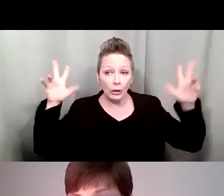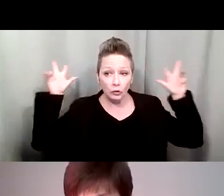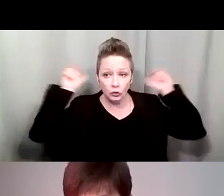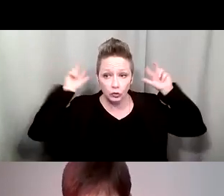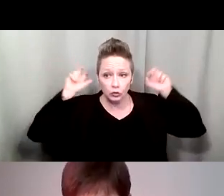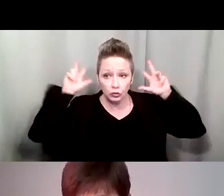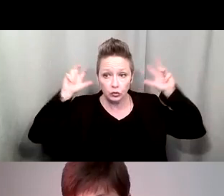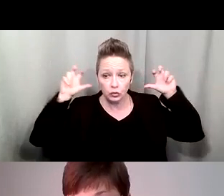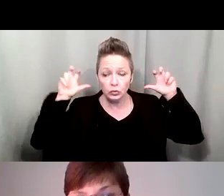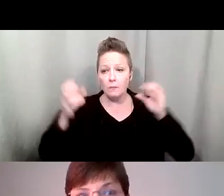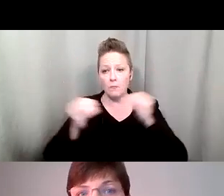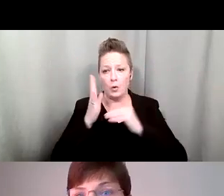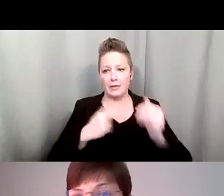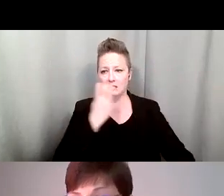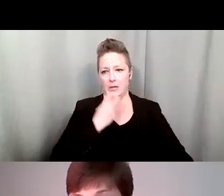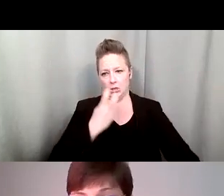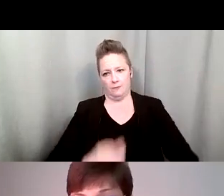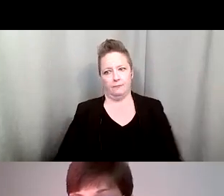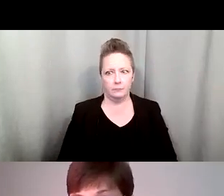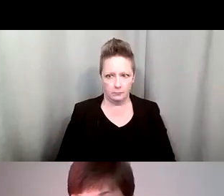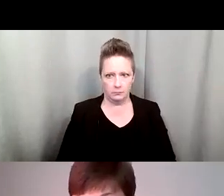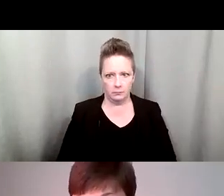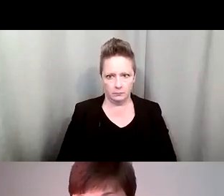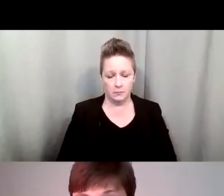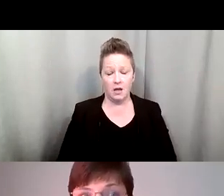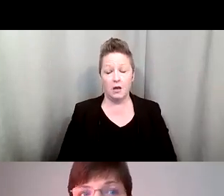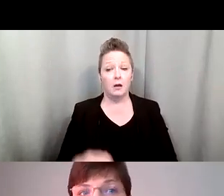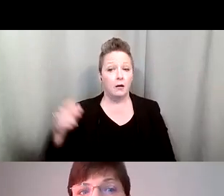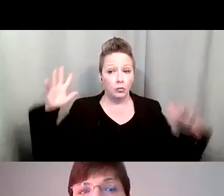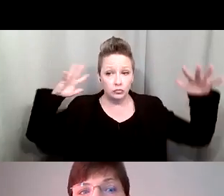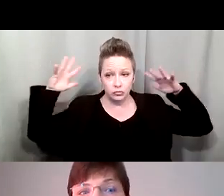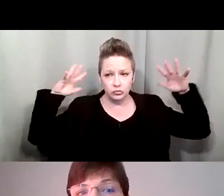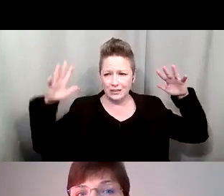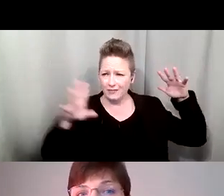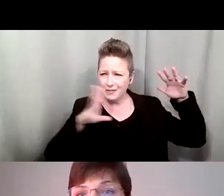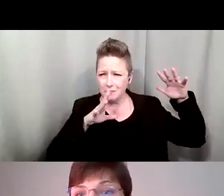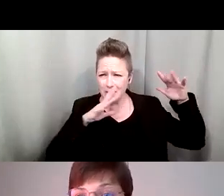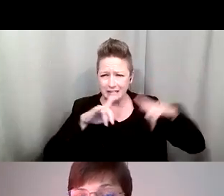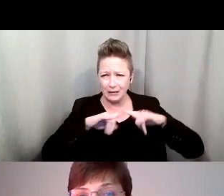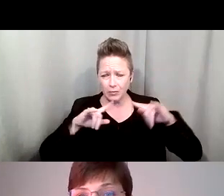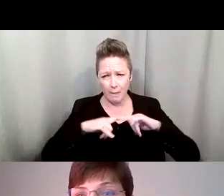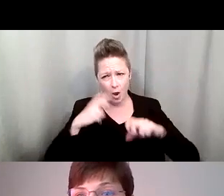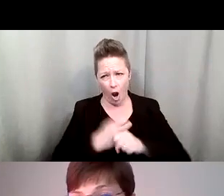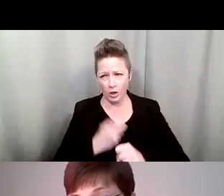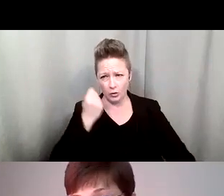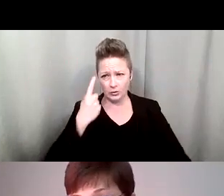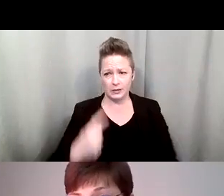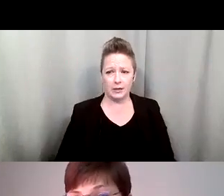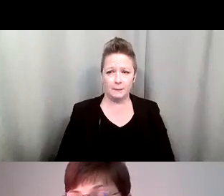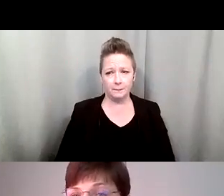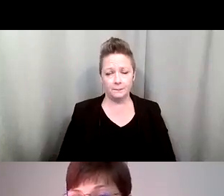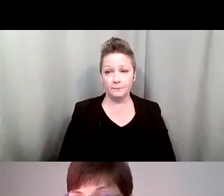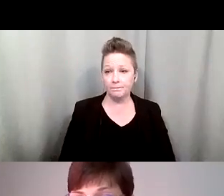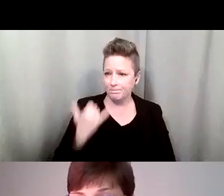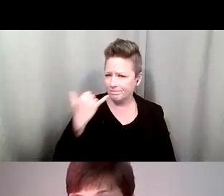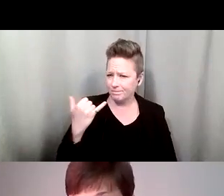than speech. And it's very hard to follow. So if you are calling someone who has a hearing loss,